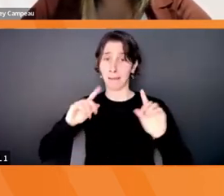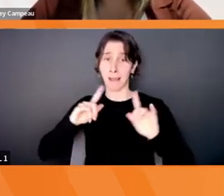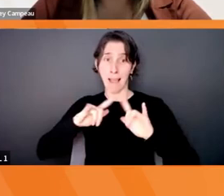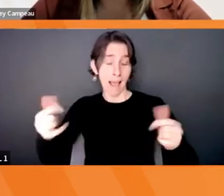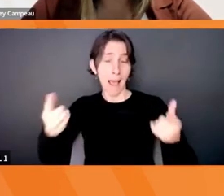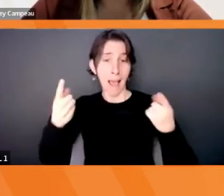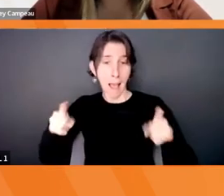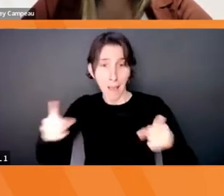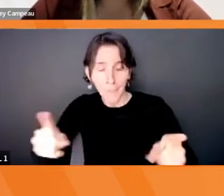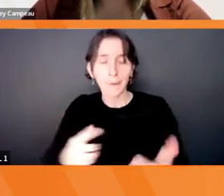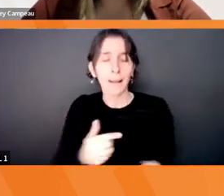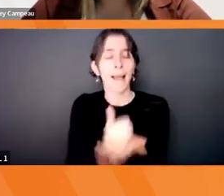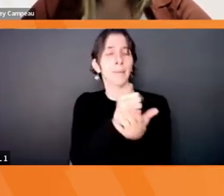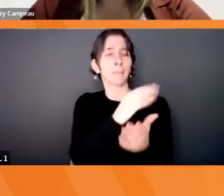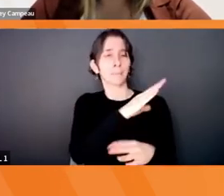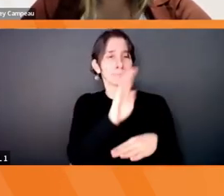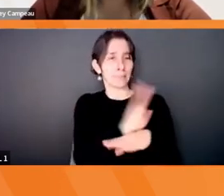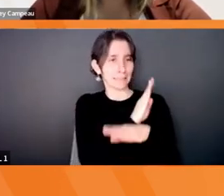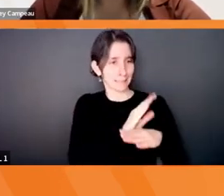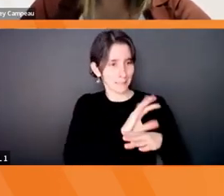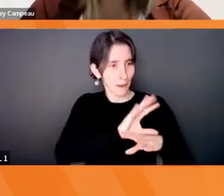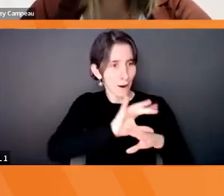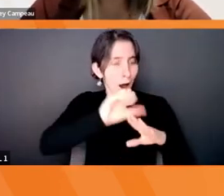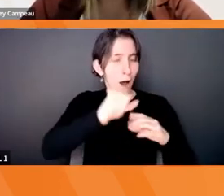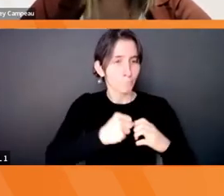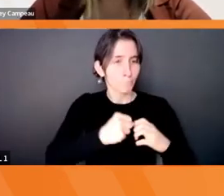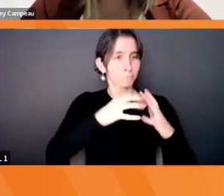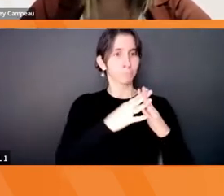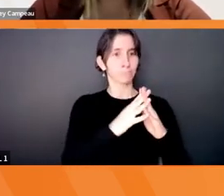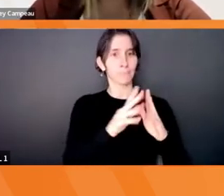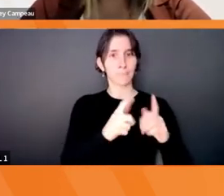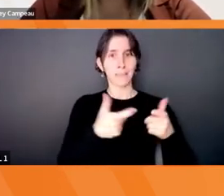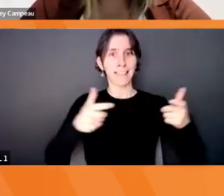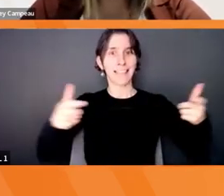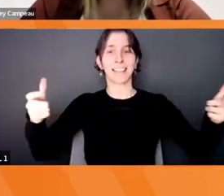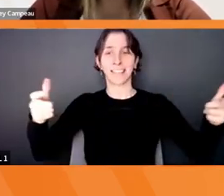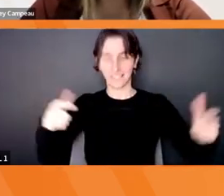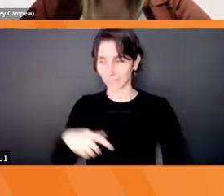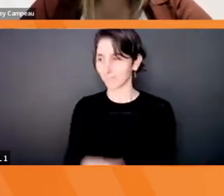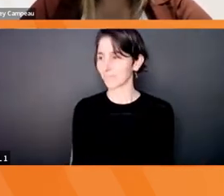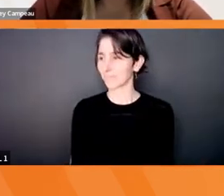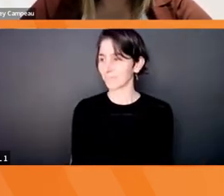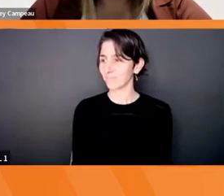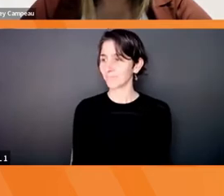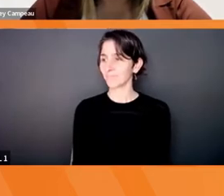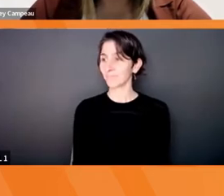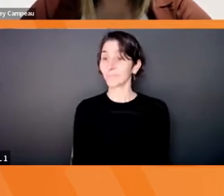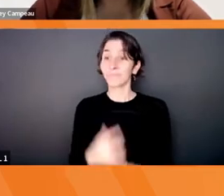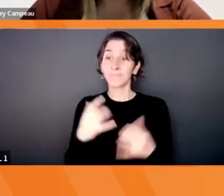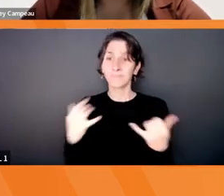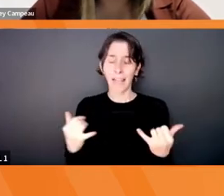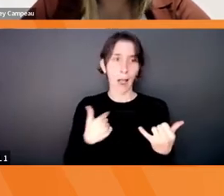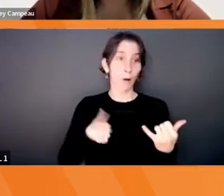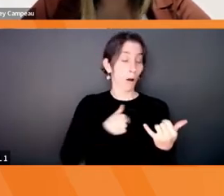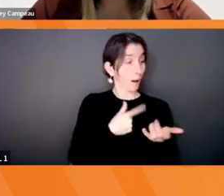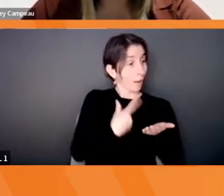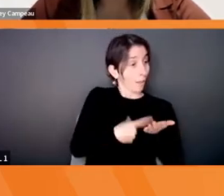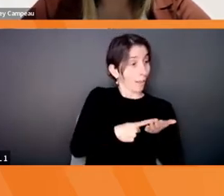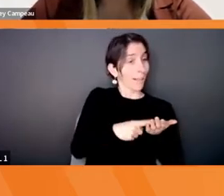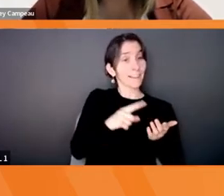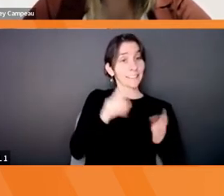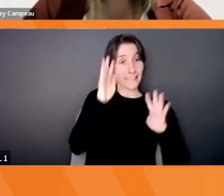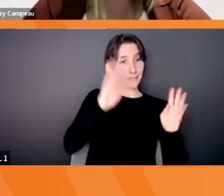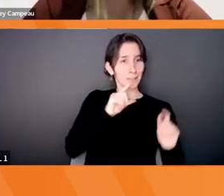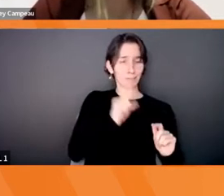companies grow and scale no matter what industry they are in. But right now, enough about us. You're here to